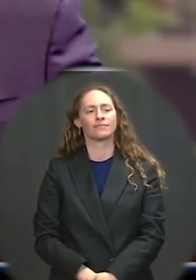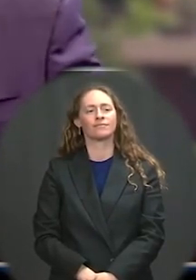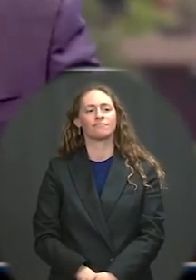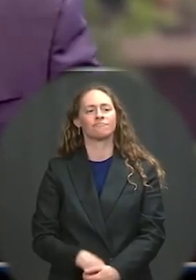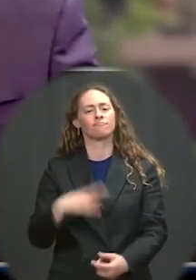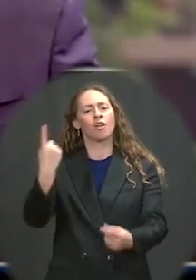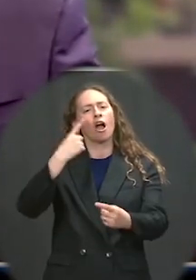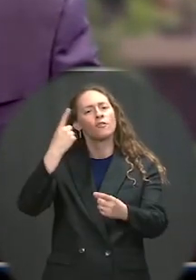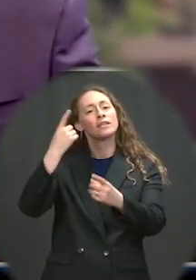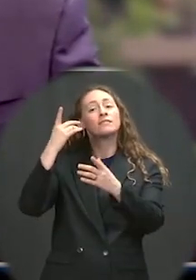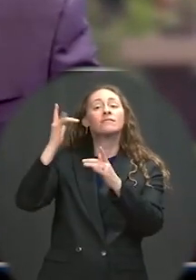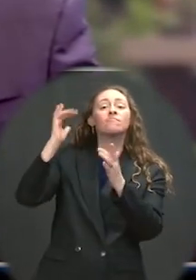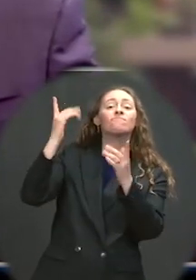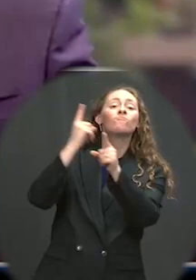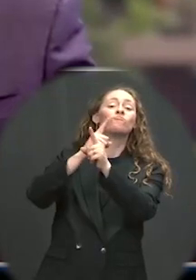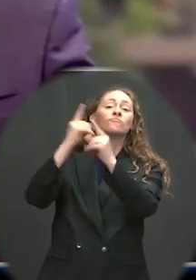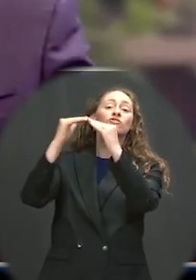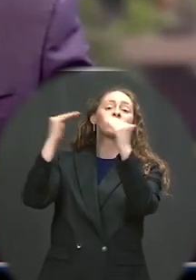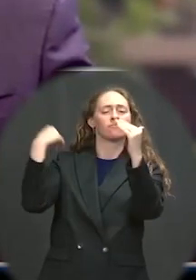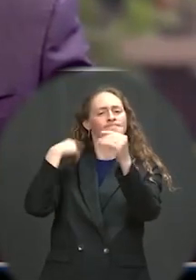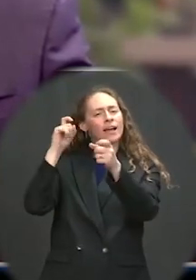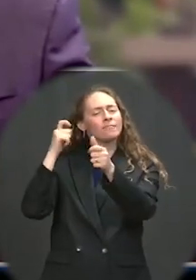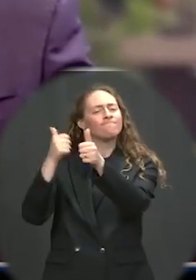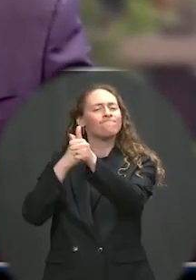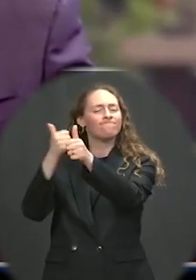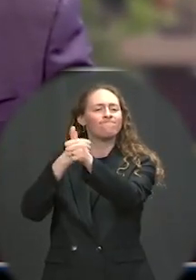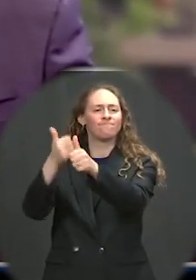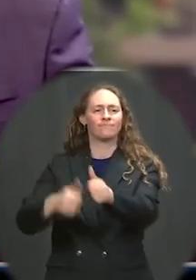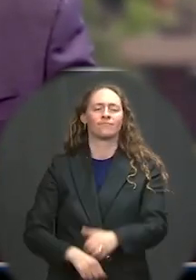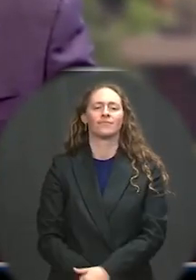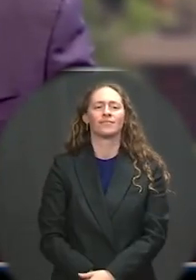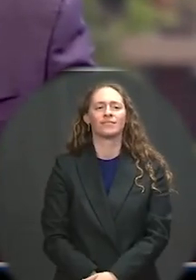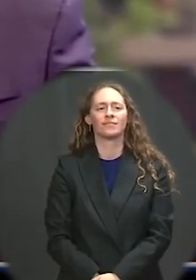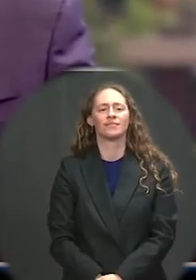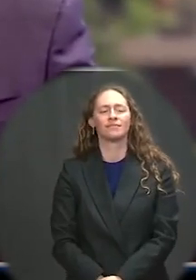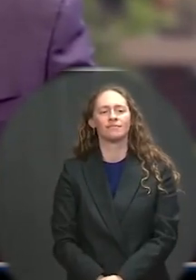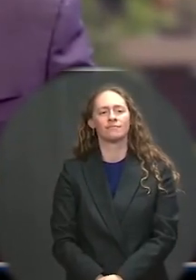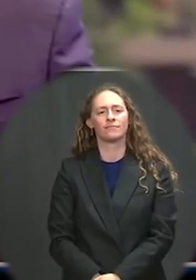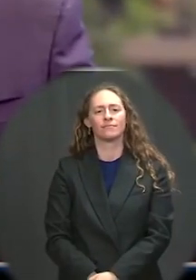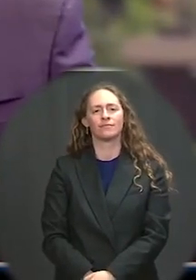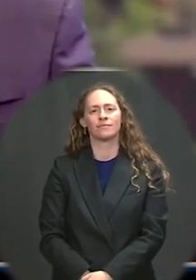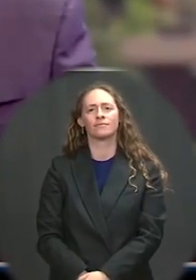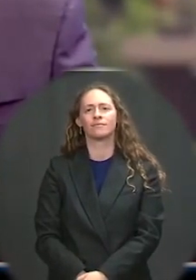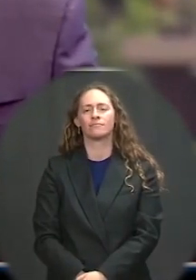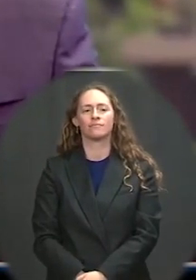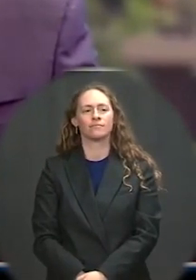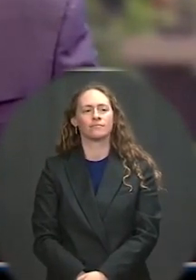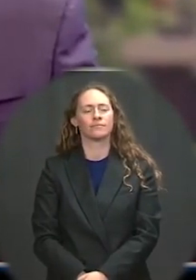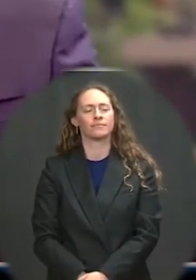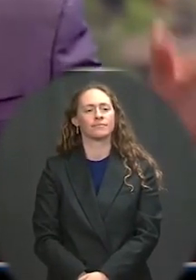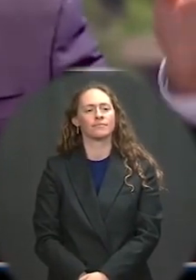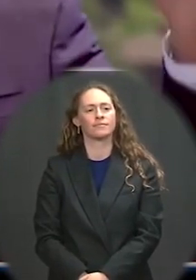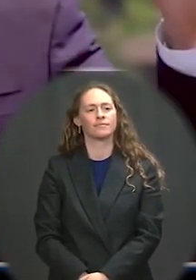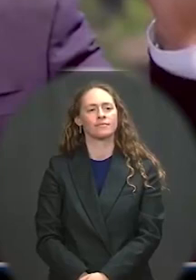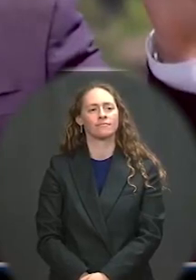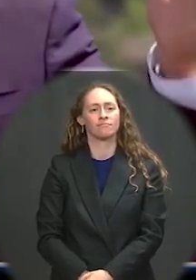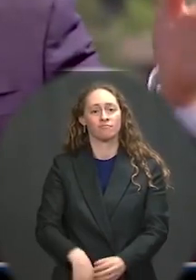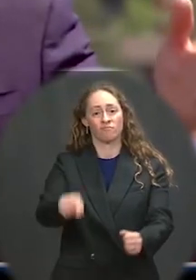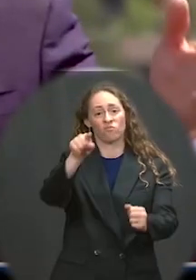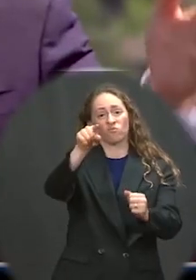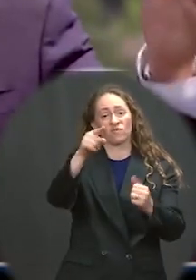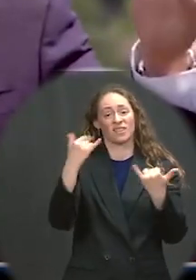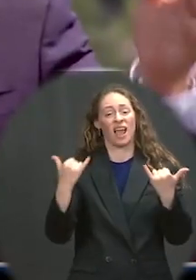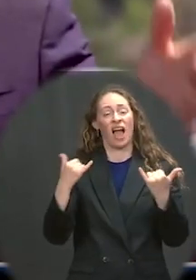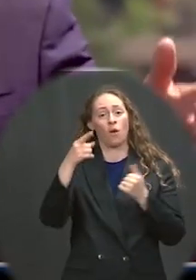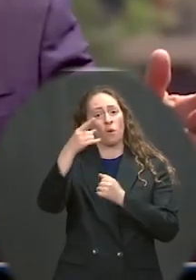of graduates of new ensigns in the United States Coast Guard who have volunteered to serve our country, I've never been more